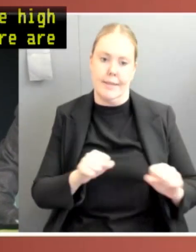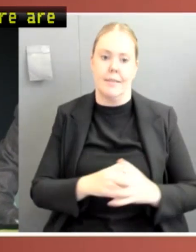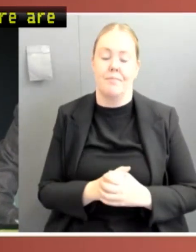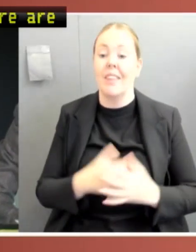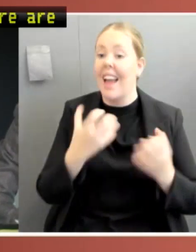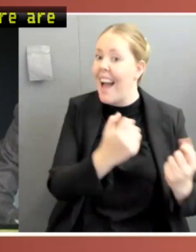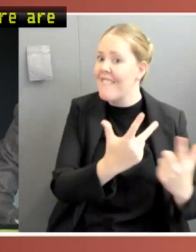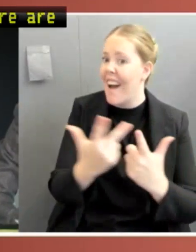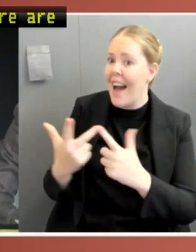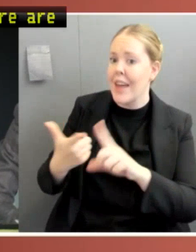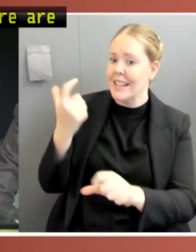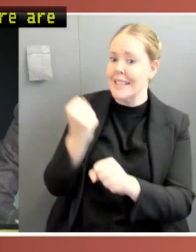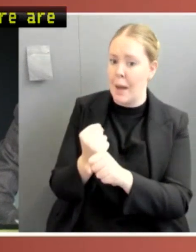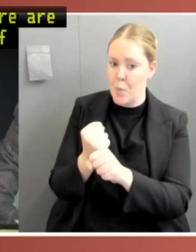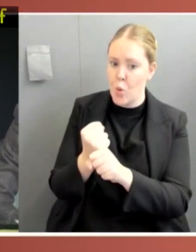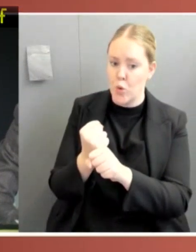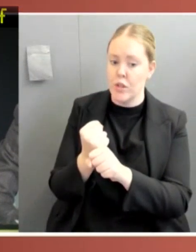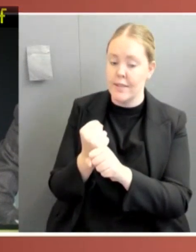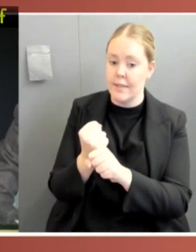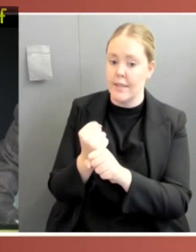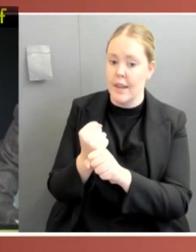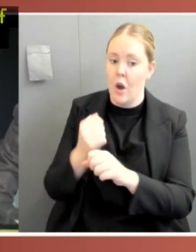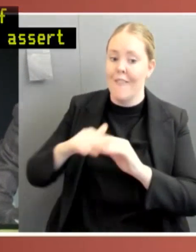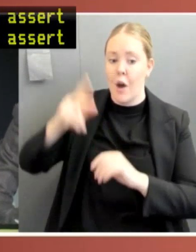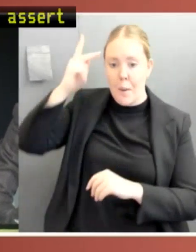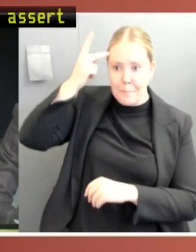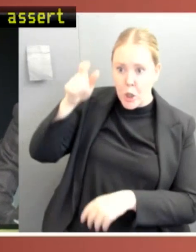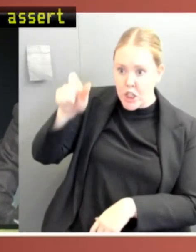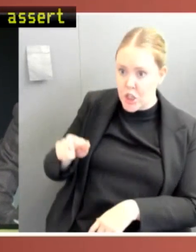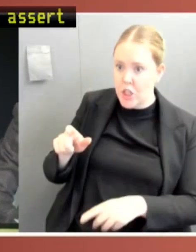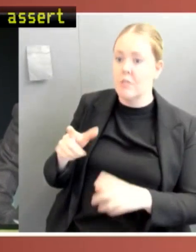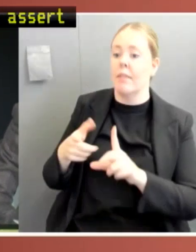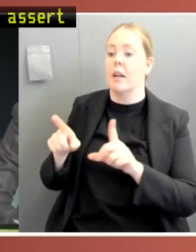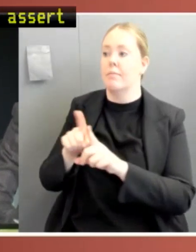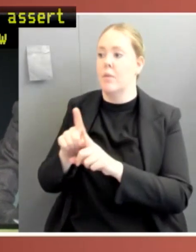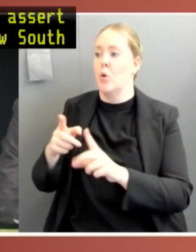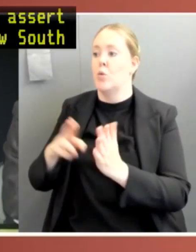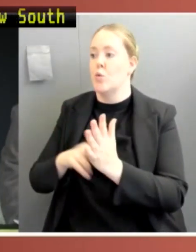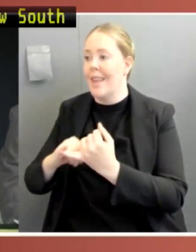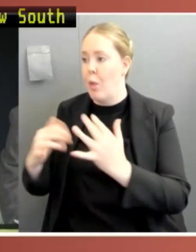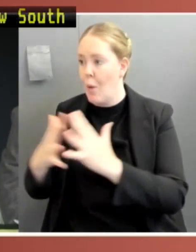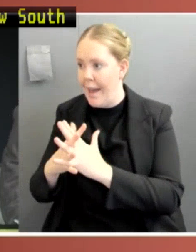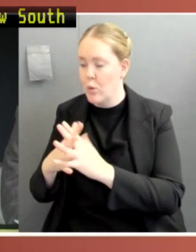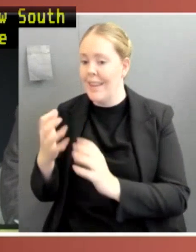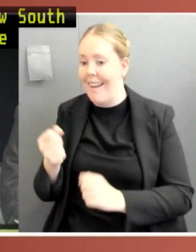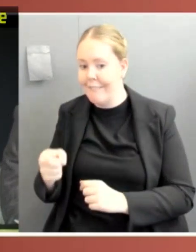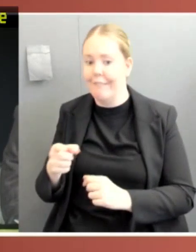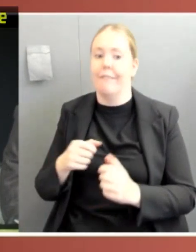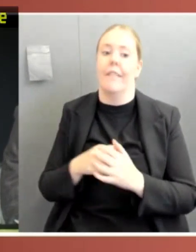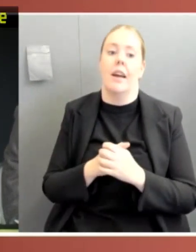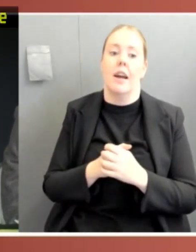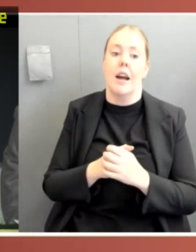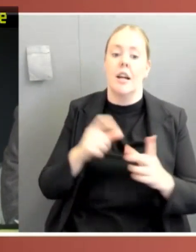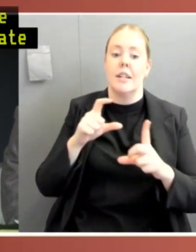the parliamentary role. New South Wales Upper House being one prominent example. The Senate Scrutiny Committee being another one. I mean, that report is a landmark